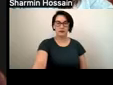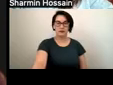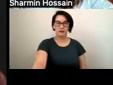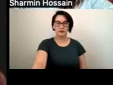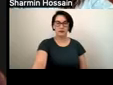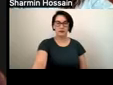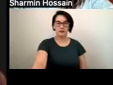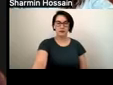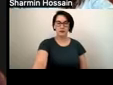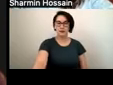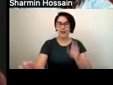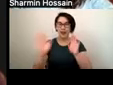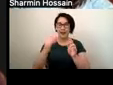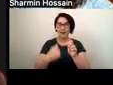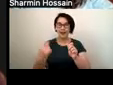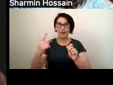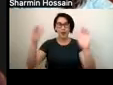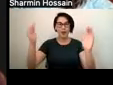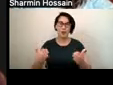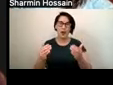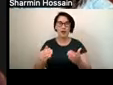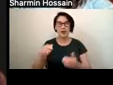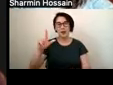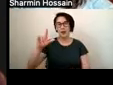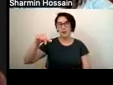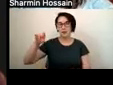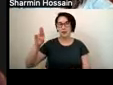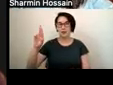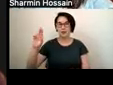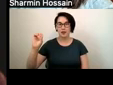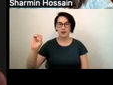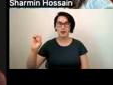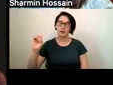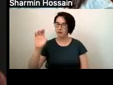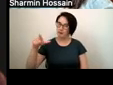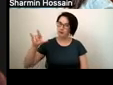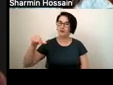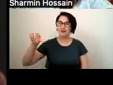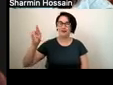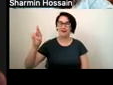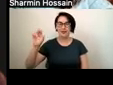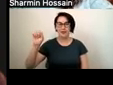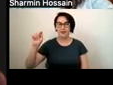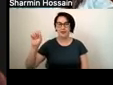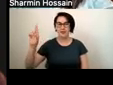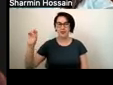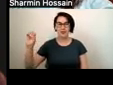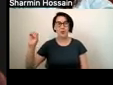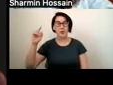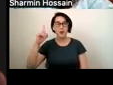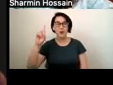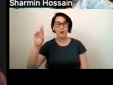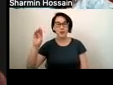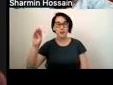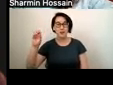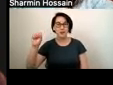Hi, everybody. Welcome to Liquor Store Dreams. We're going to be starting in a few minutes.